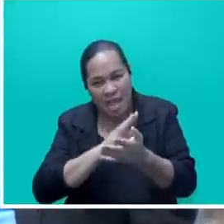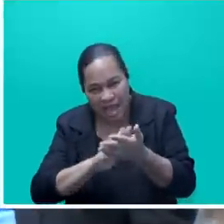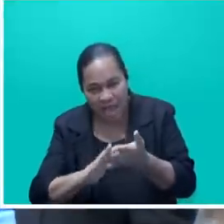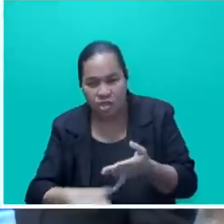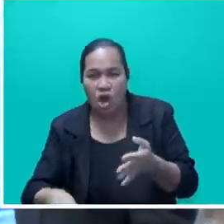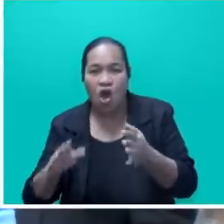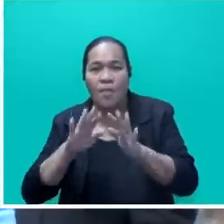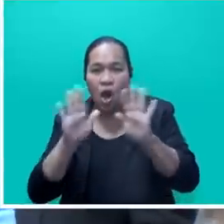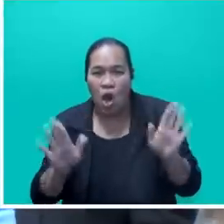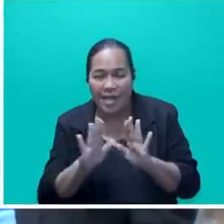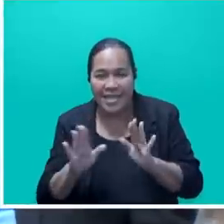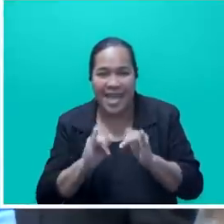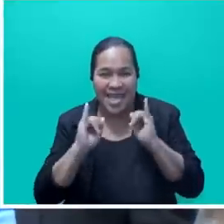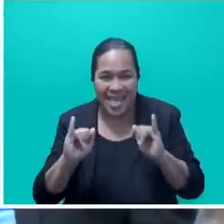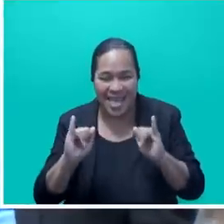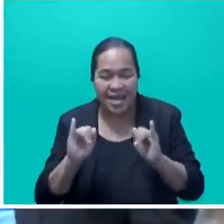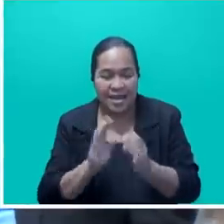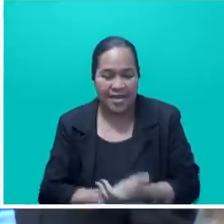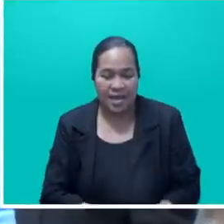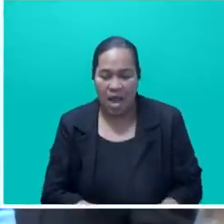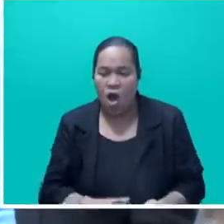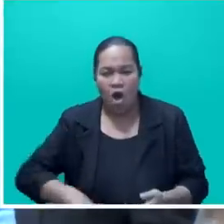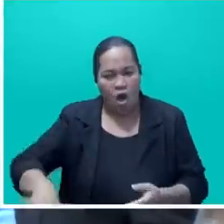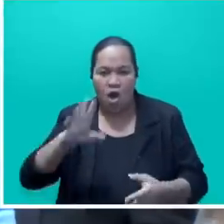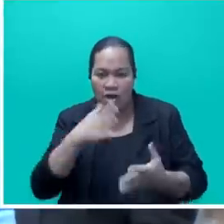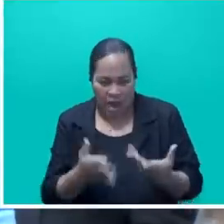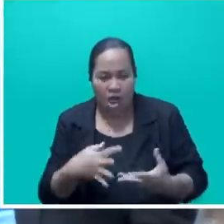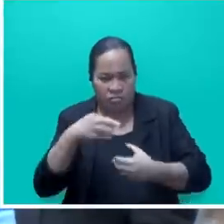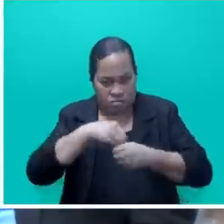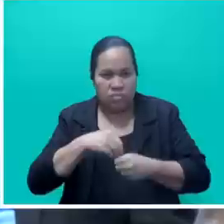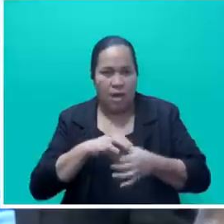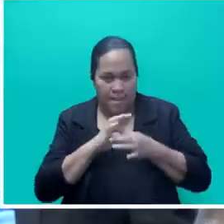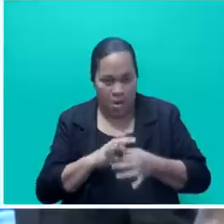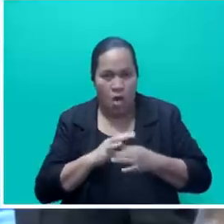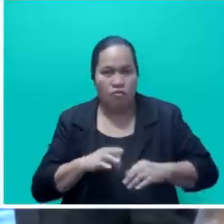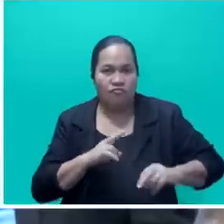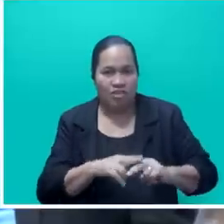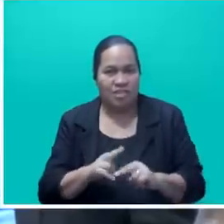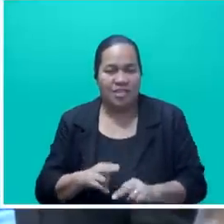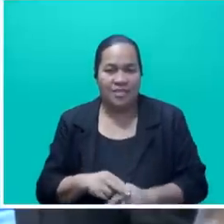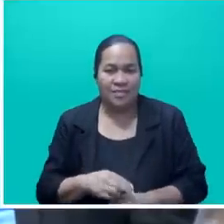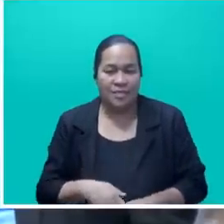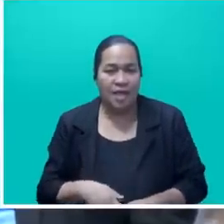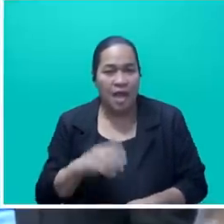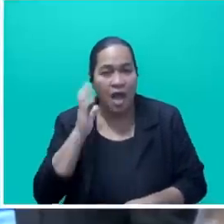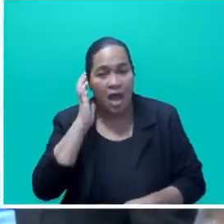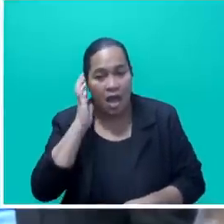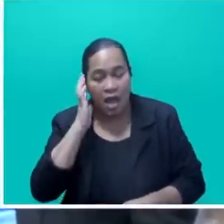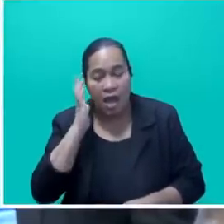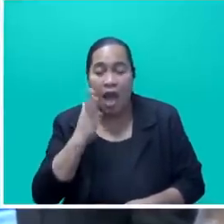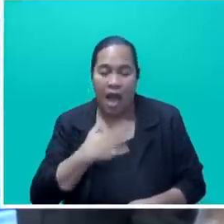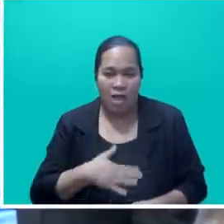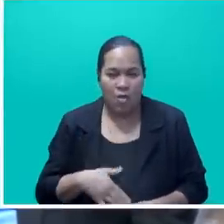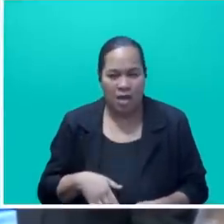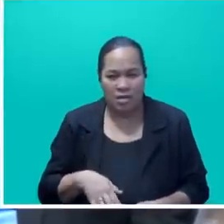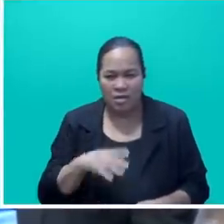locally owned by the people. In community-based tourism, honorable speaker, I want to add that the intent is